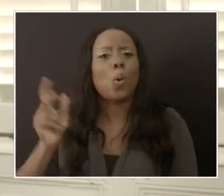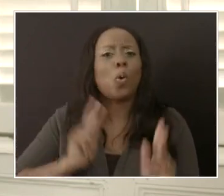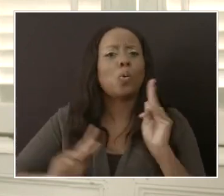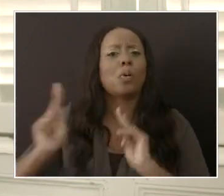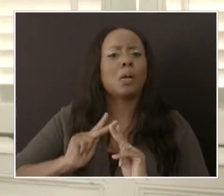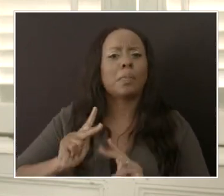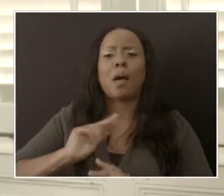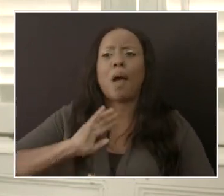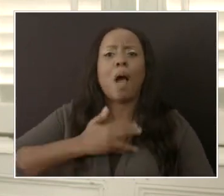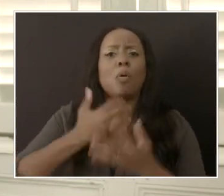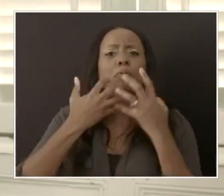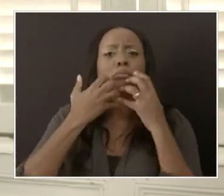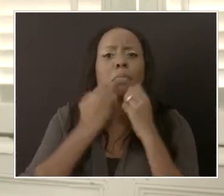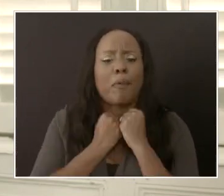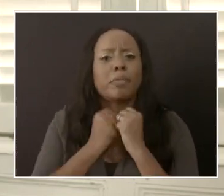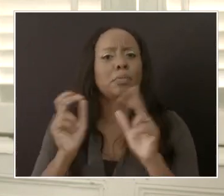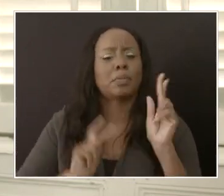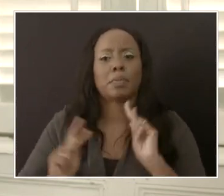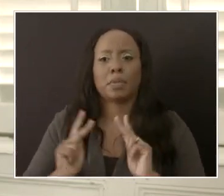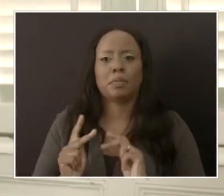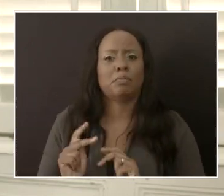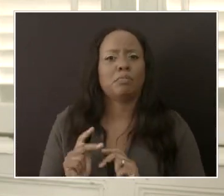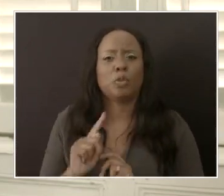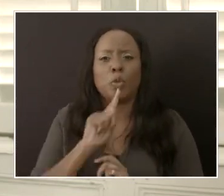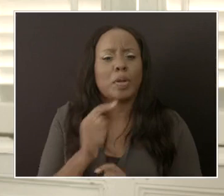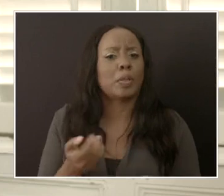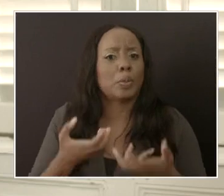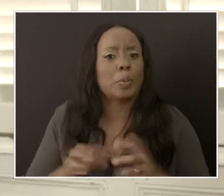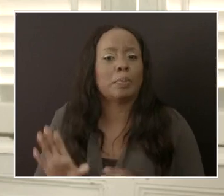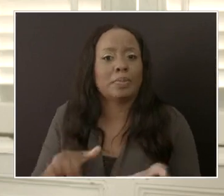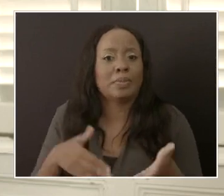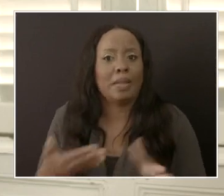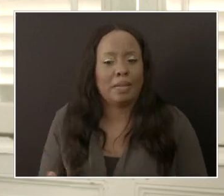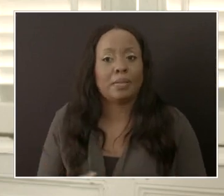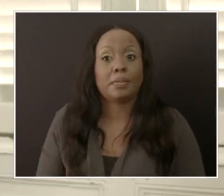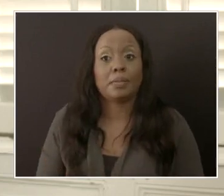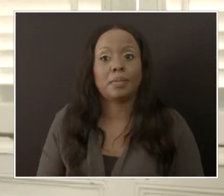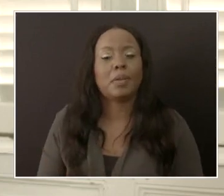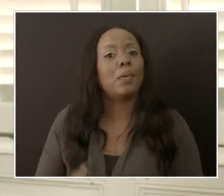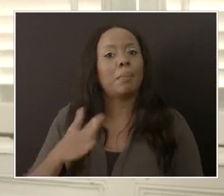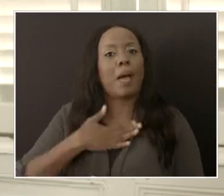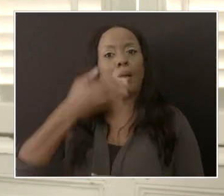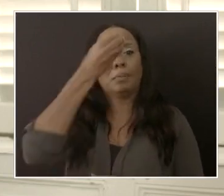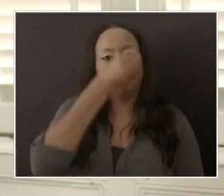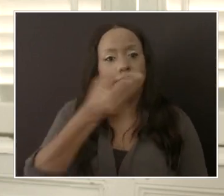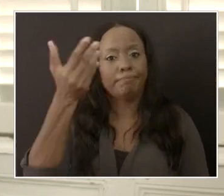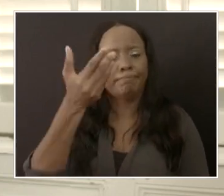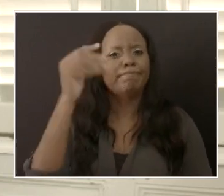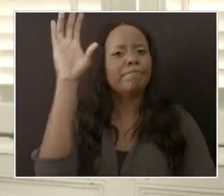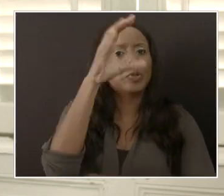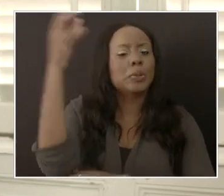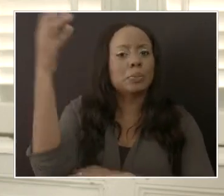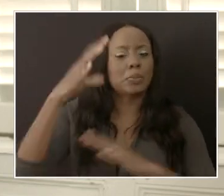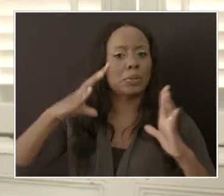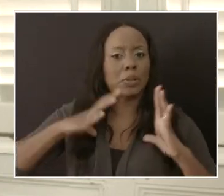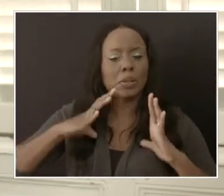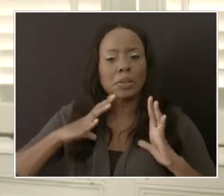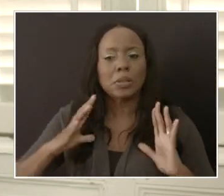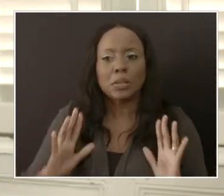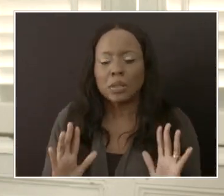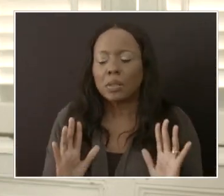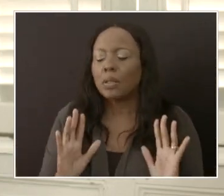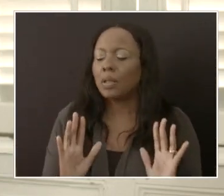those people. So, my message here is over the Christmas holidays, please, it is